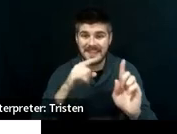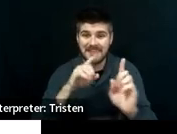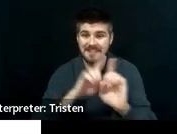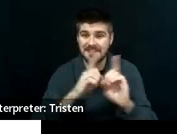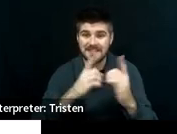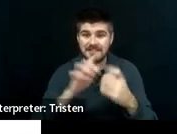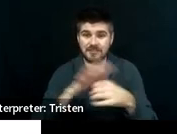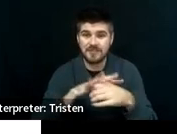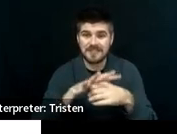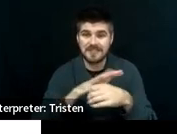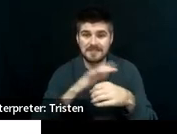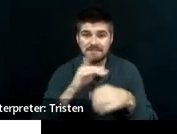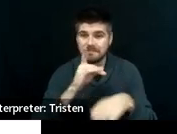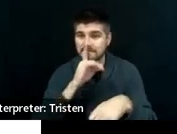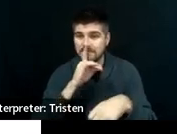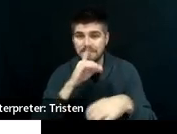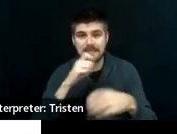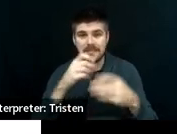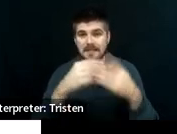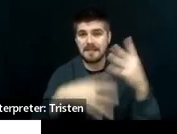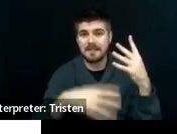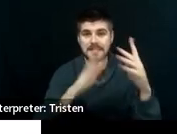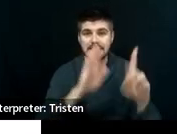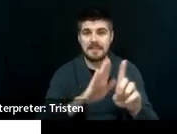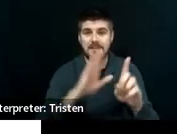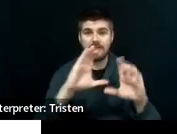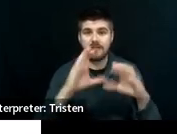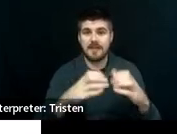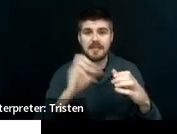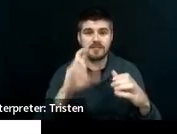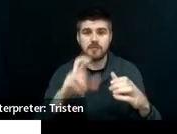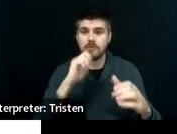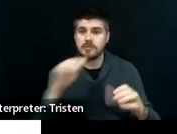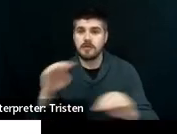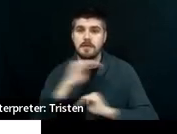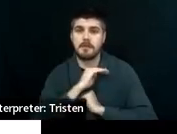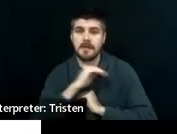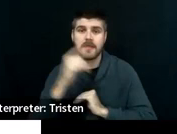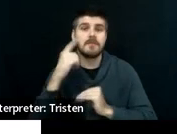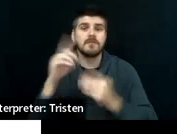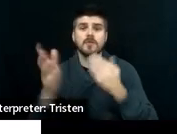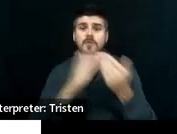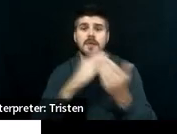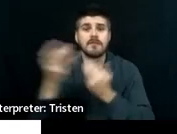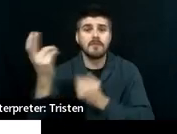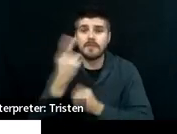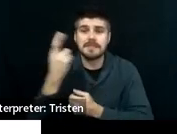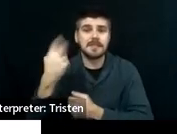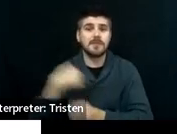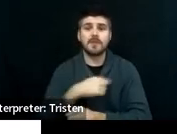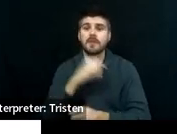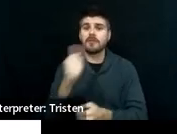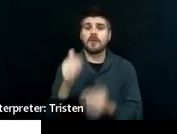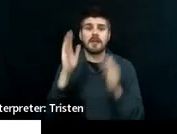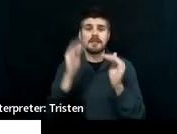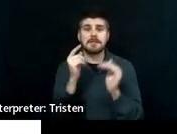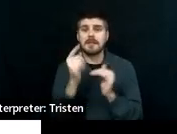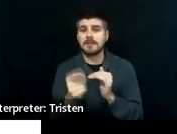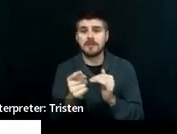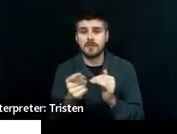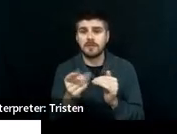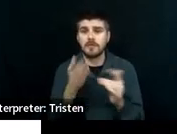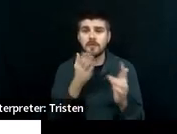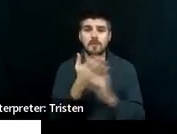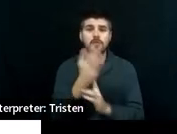their course of study or it's non-compliant for whatever reason, we are not expecting you to go through that child's